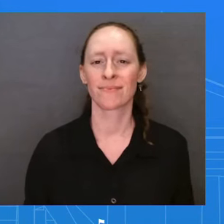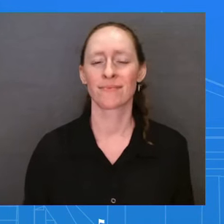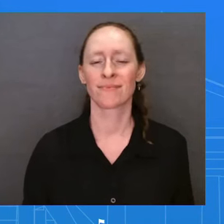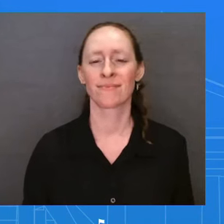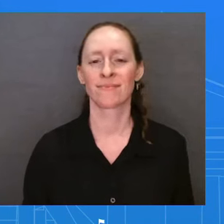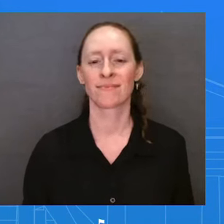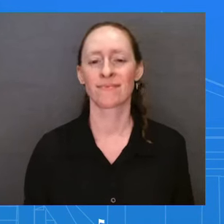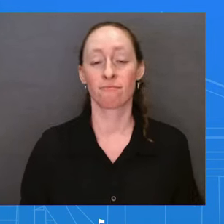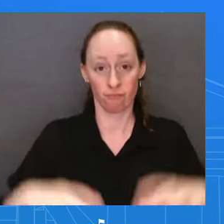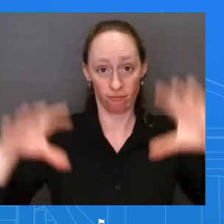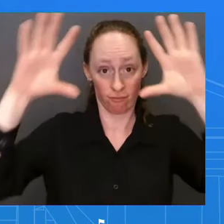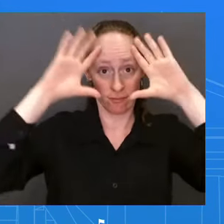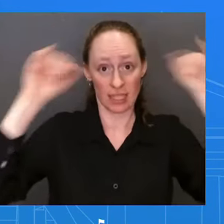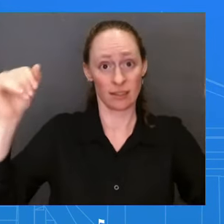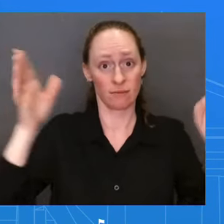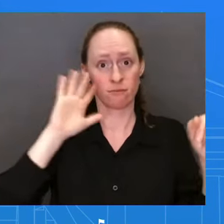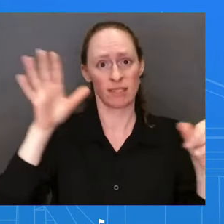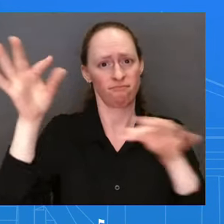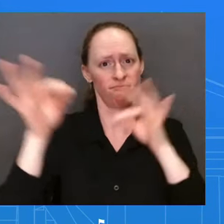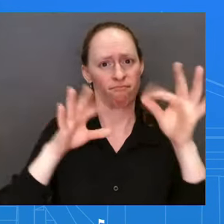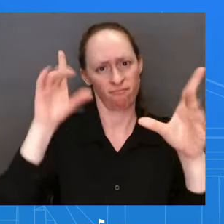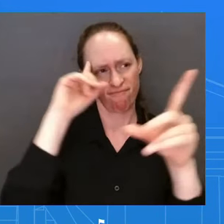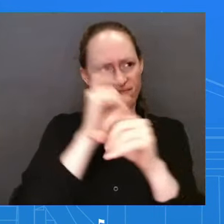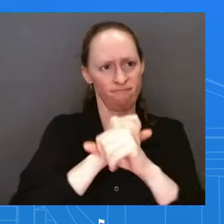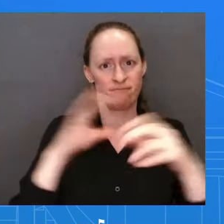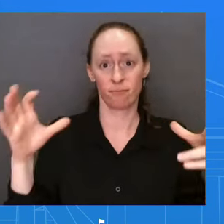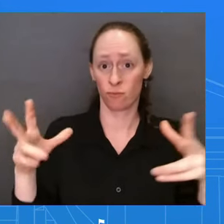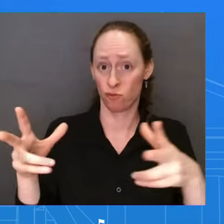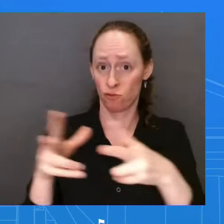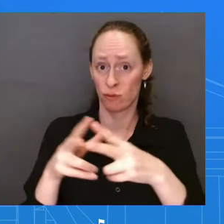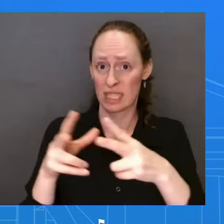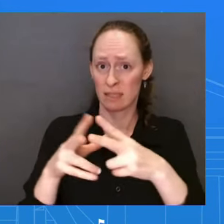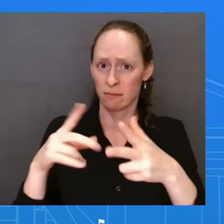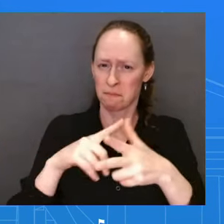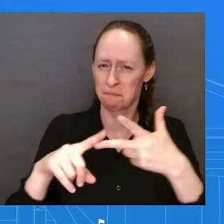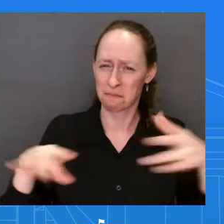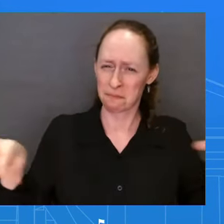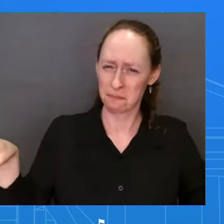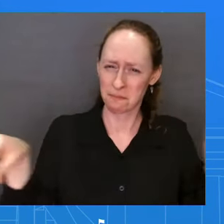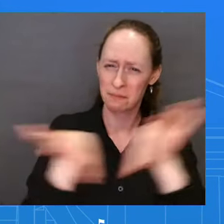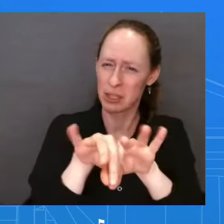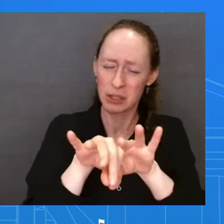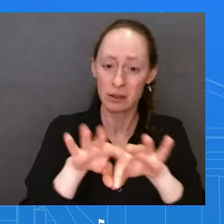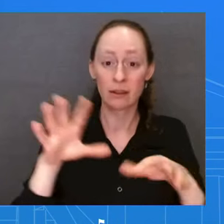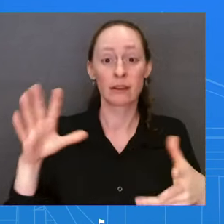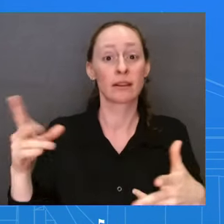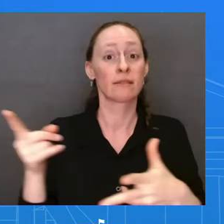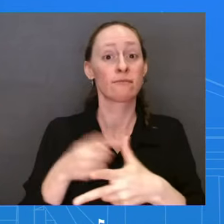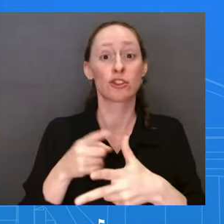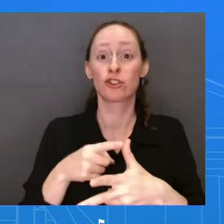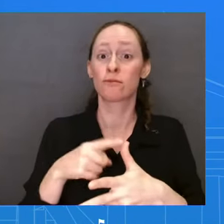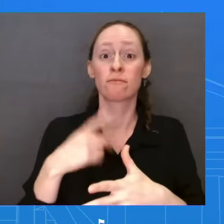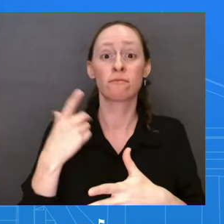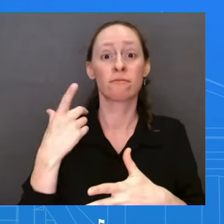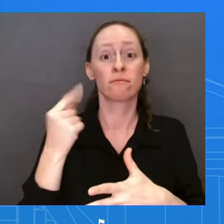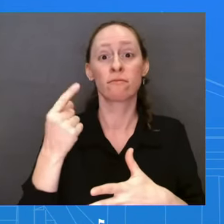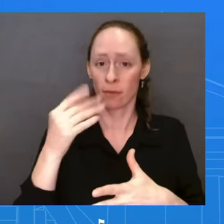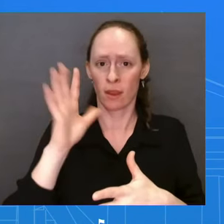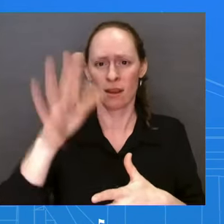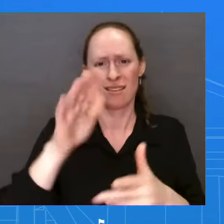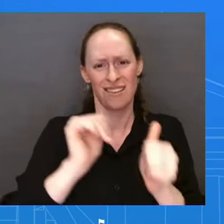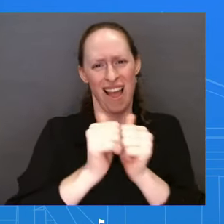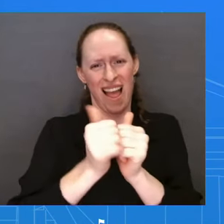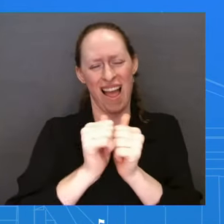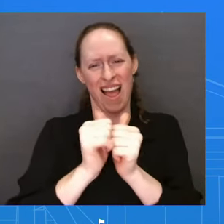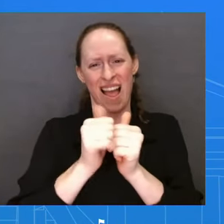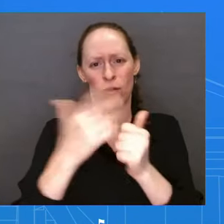strategy. First, we're making smart investments in America in sectors that are critical